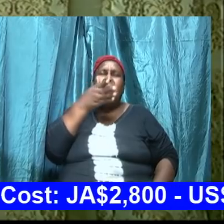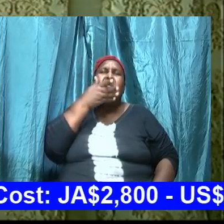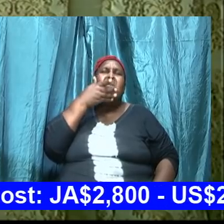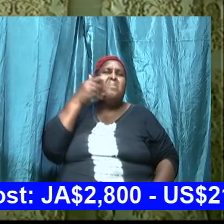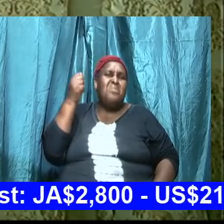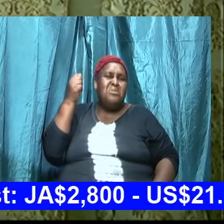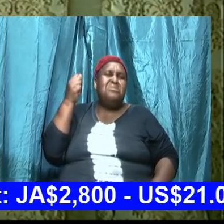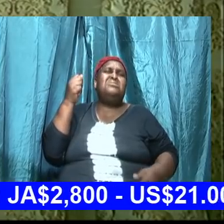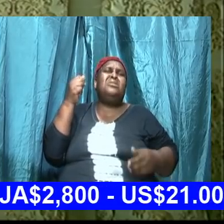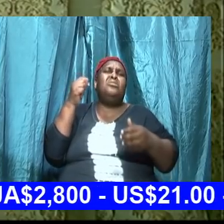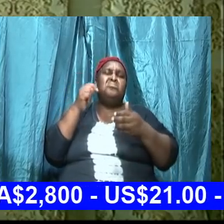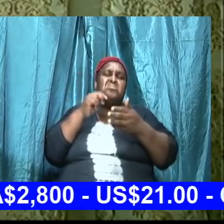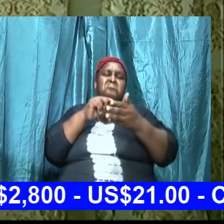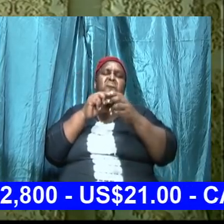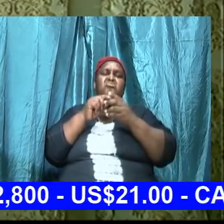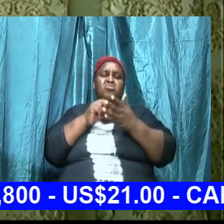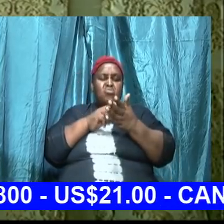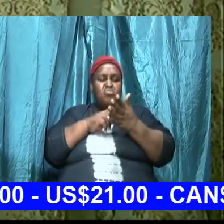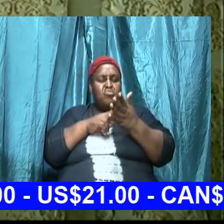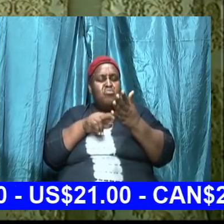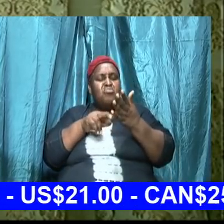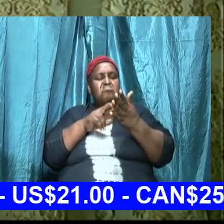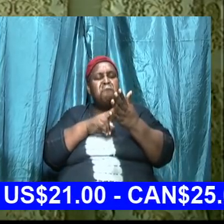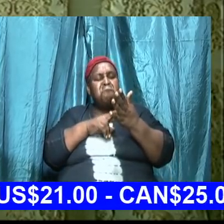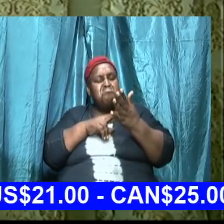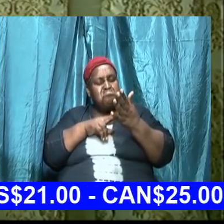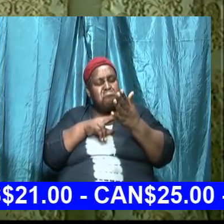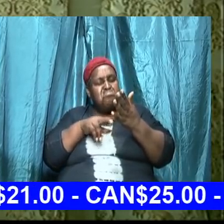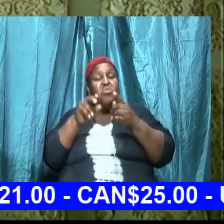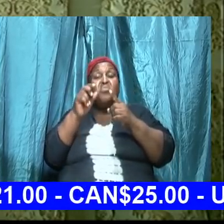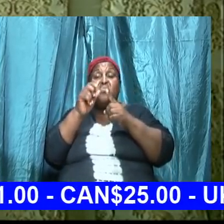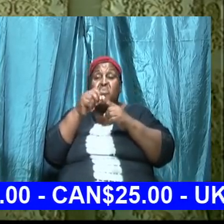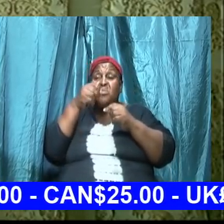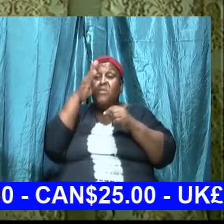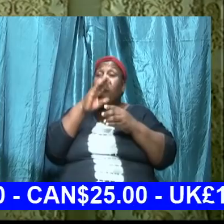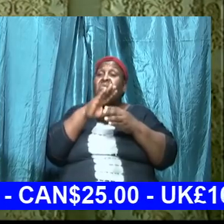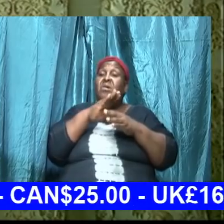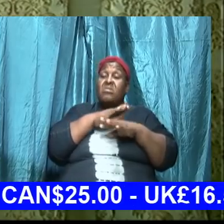go through slowly and get this word because this is life